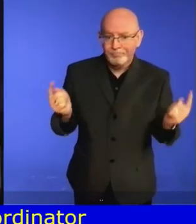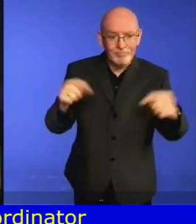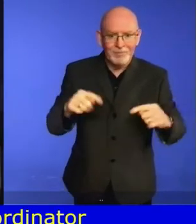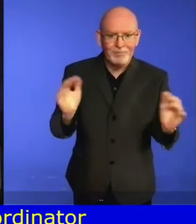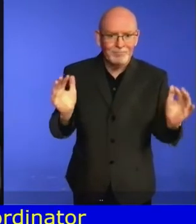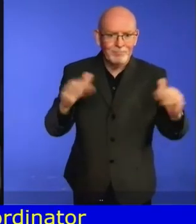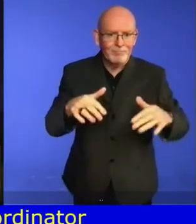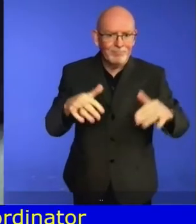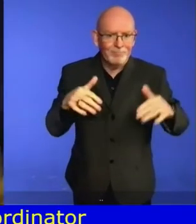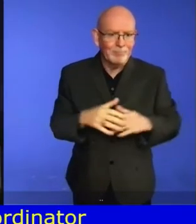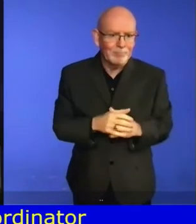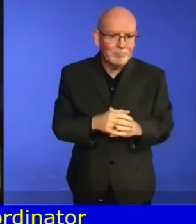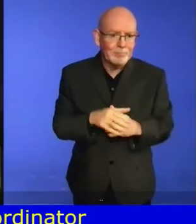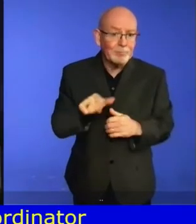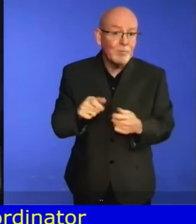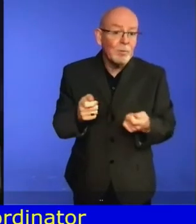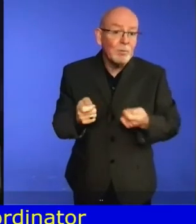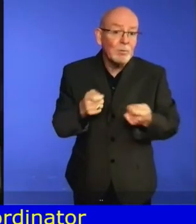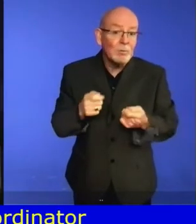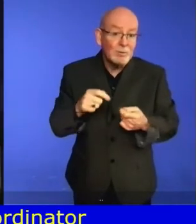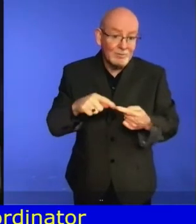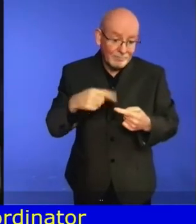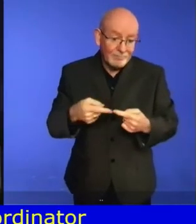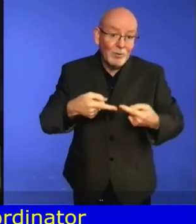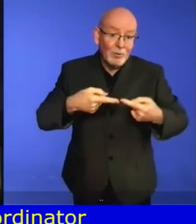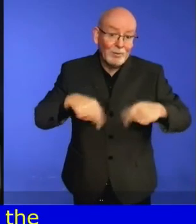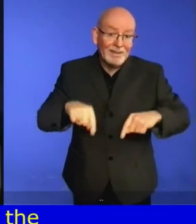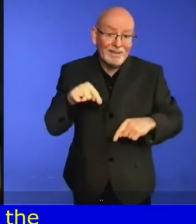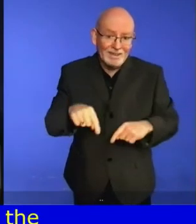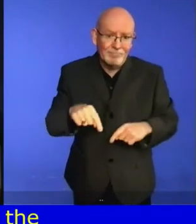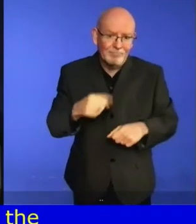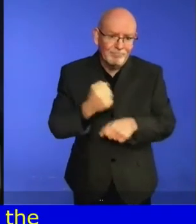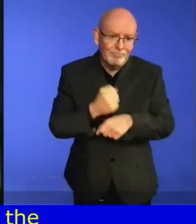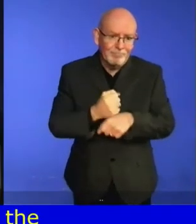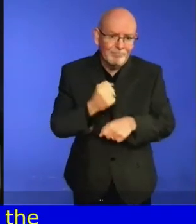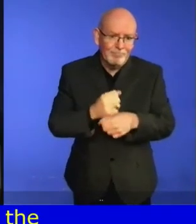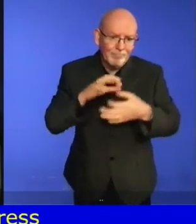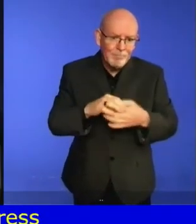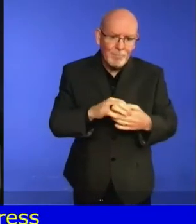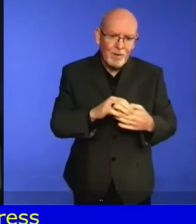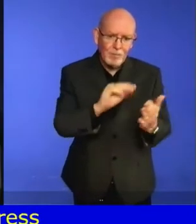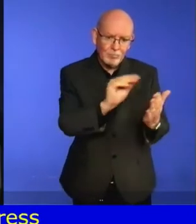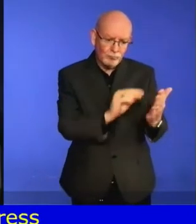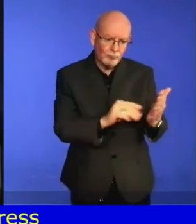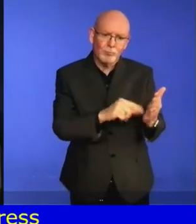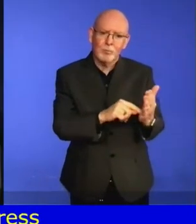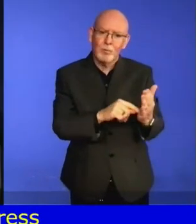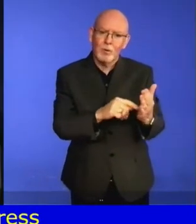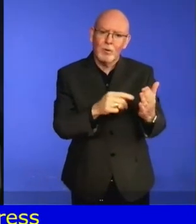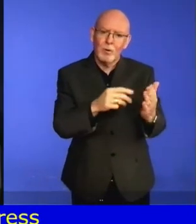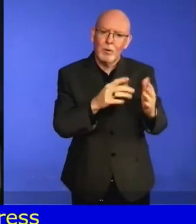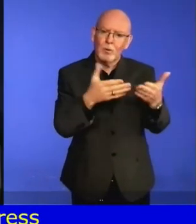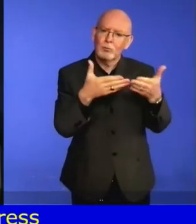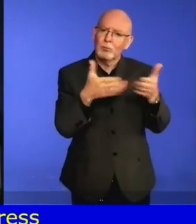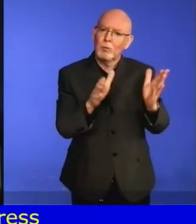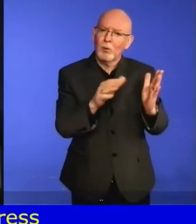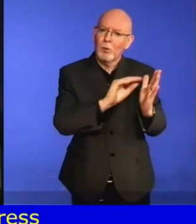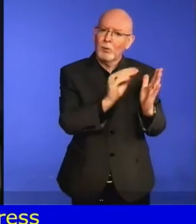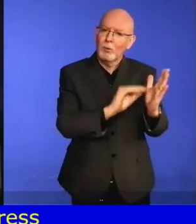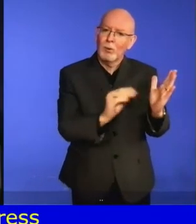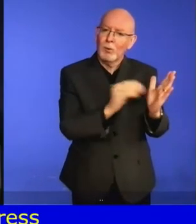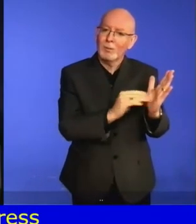additional information. Finally, in order to expedite action for implementing the